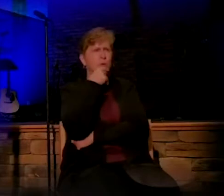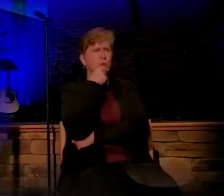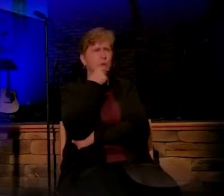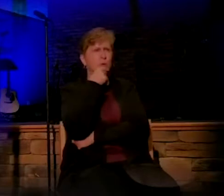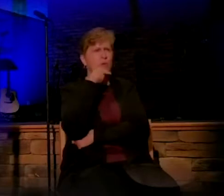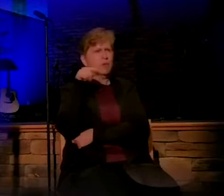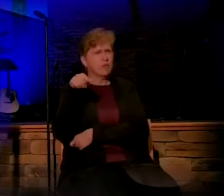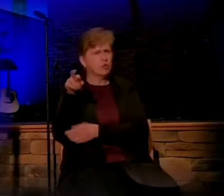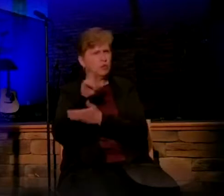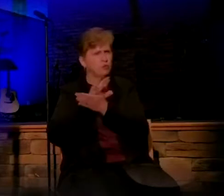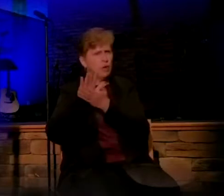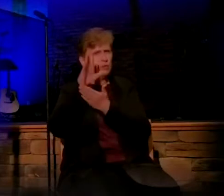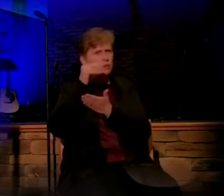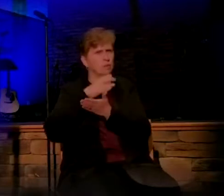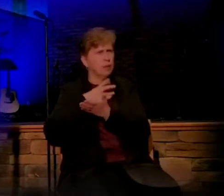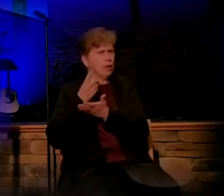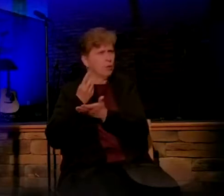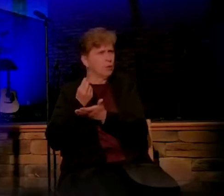do?